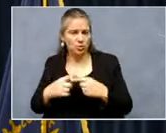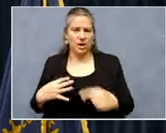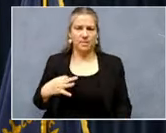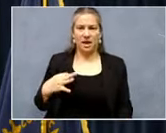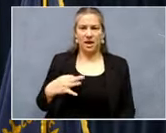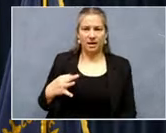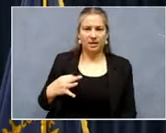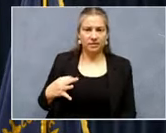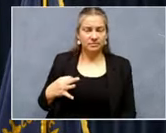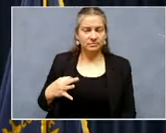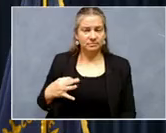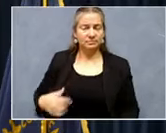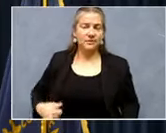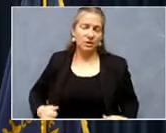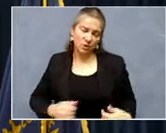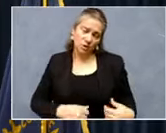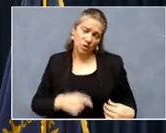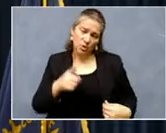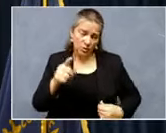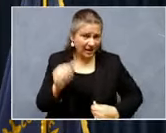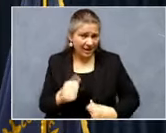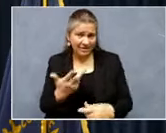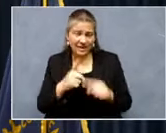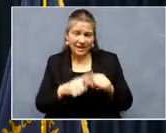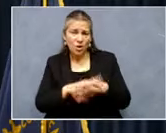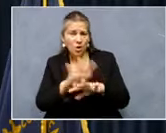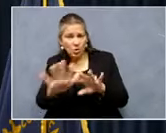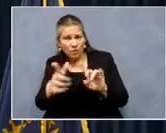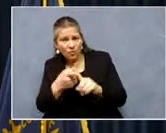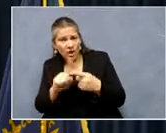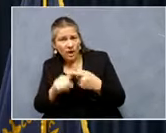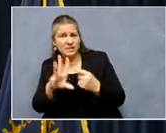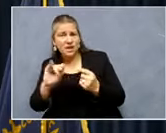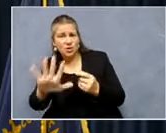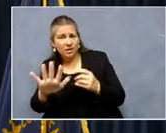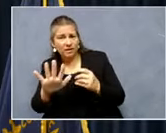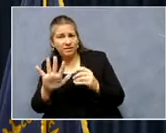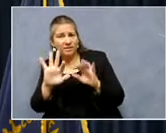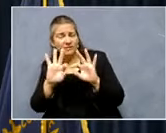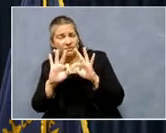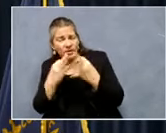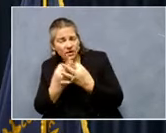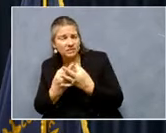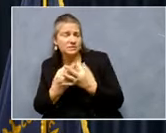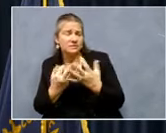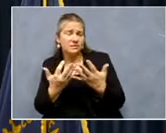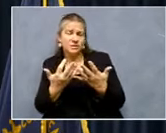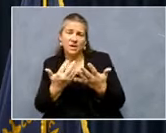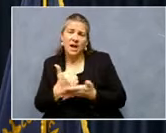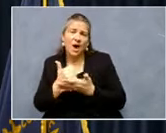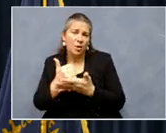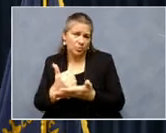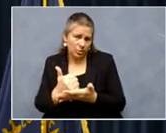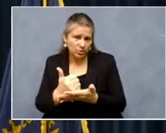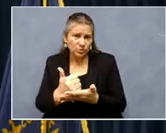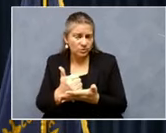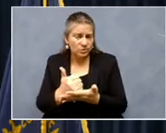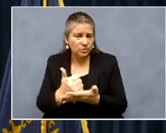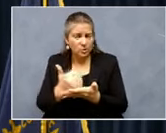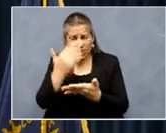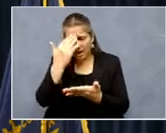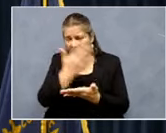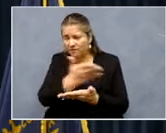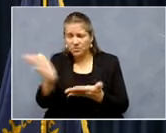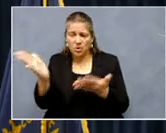And you can always lean on friends and other, other members of your family to, to help you do it. Uh, I know everybody out there wants to help.